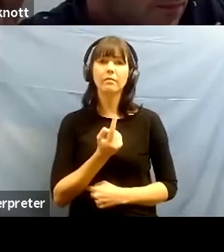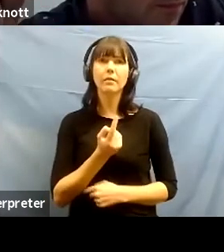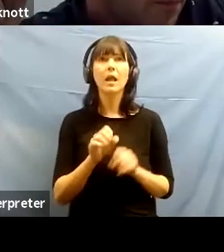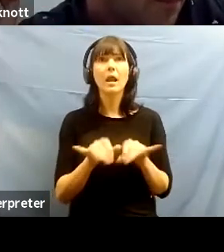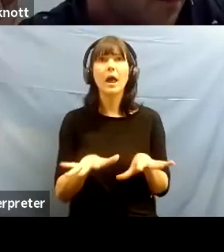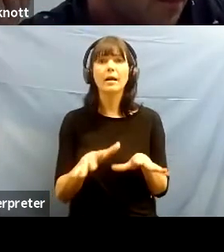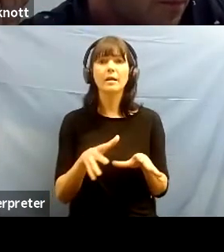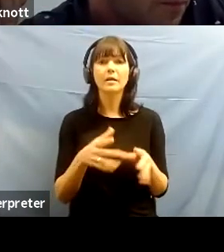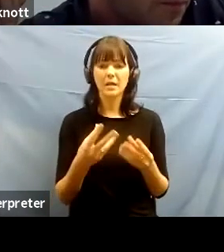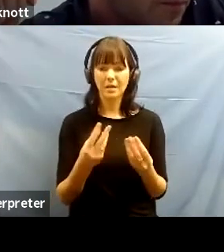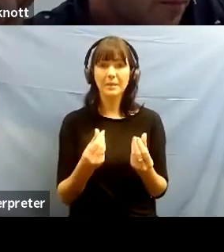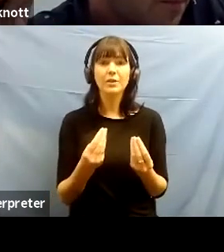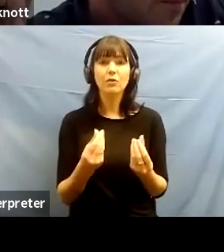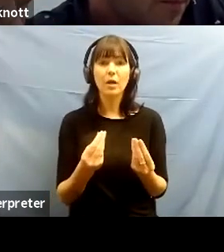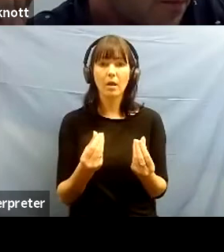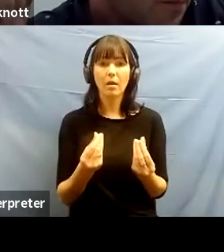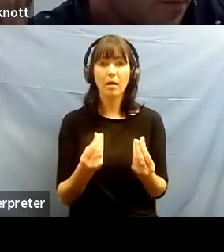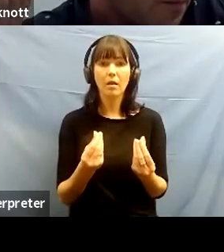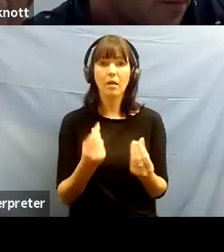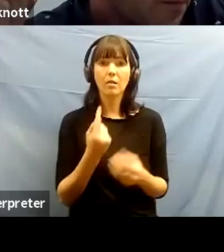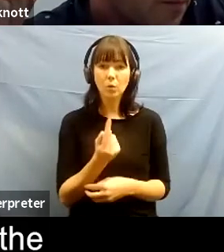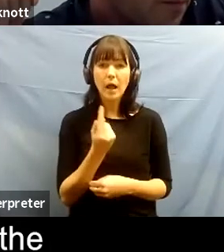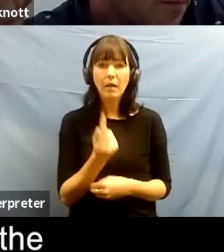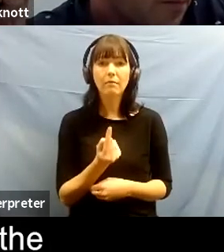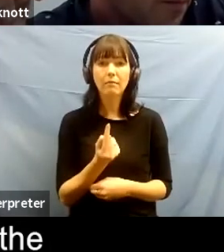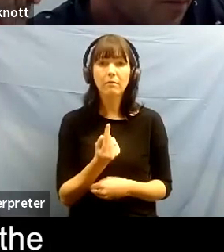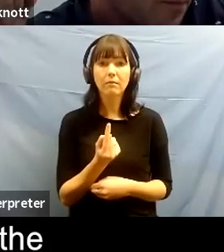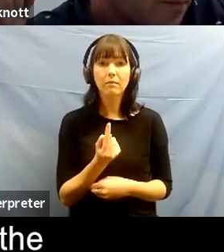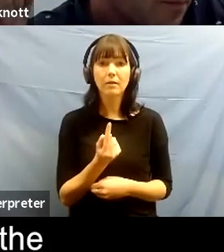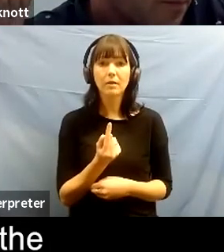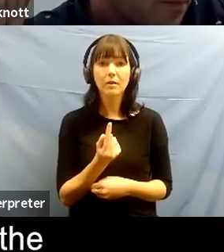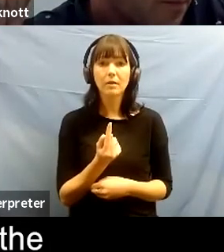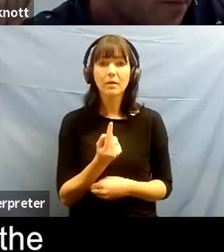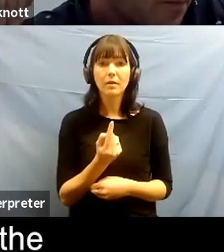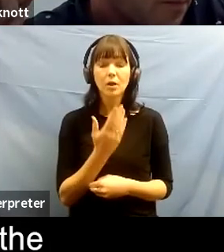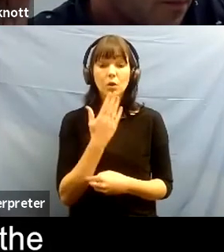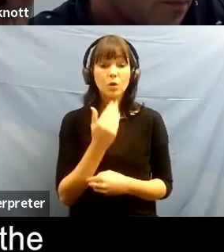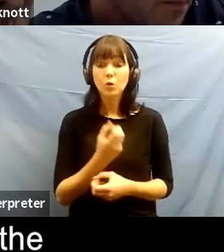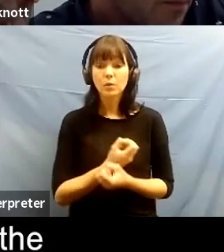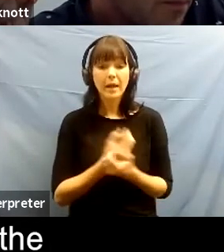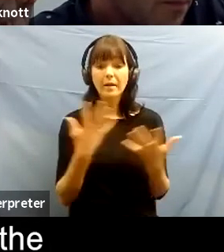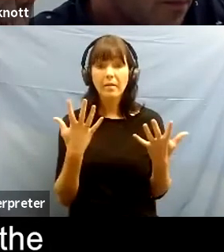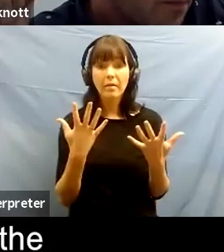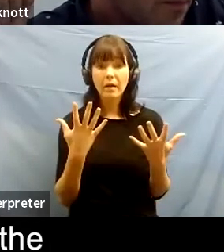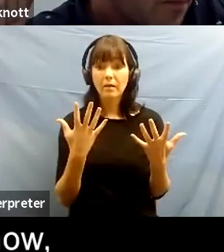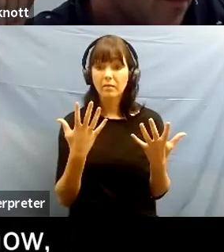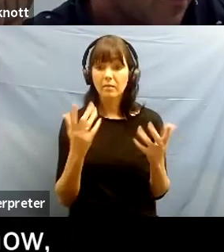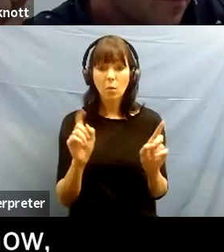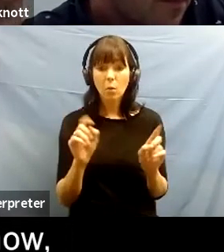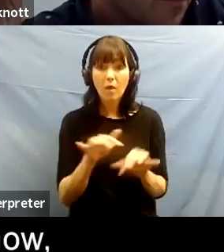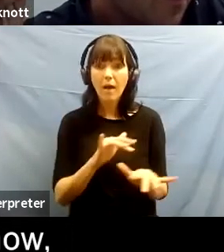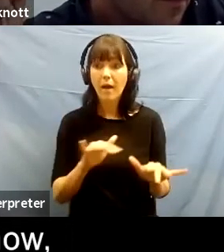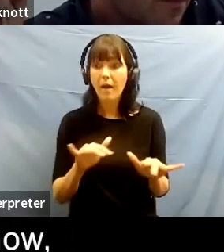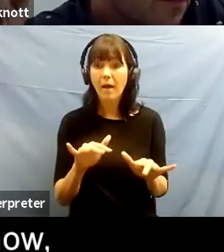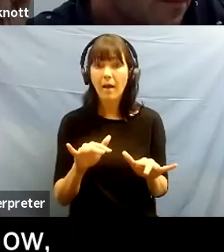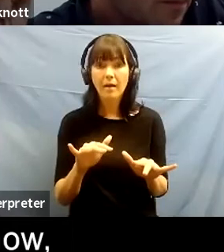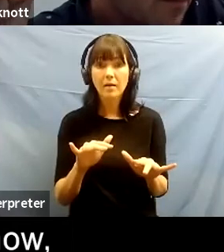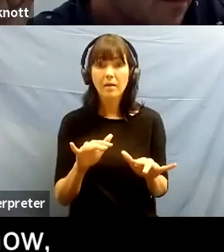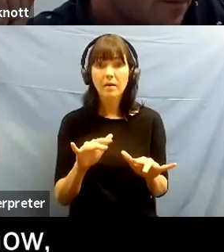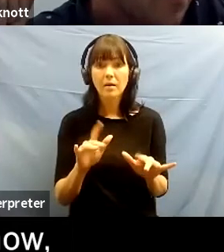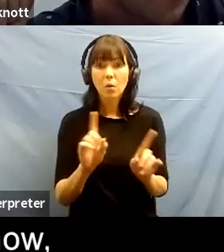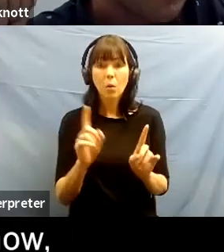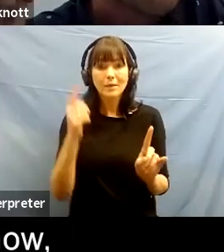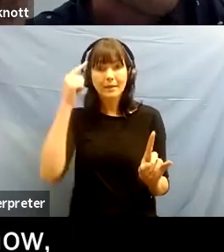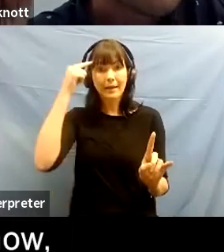students if i'm teaching uh is to go with whatever's there at the time that's whatever's in your head don't fake it don't force it